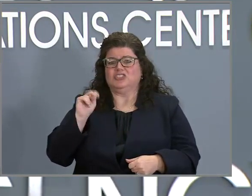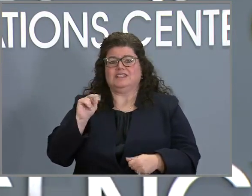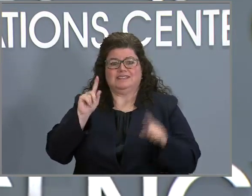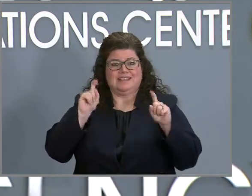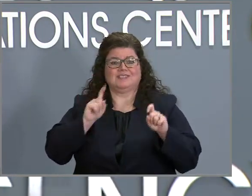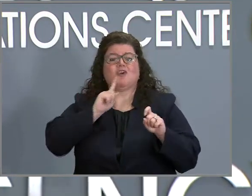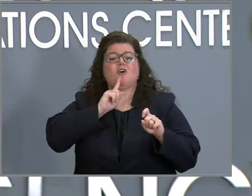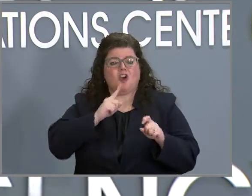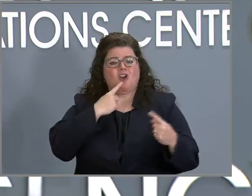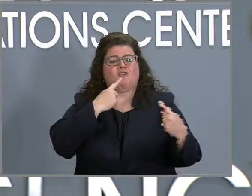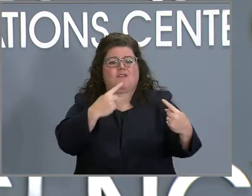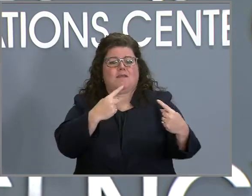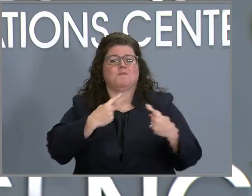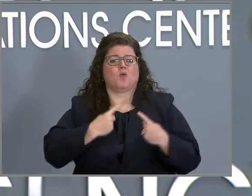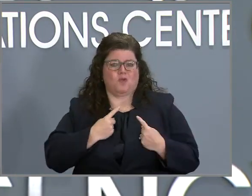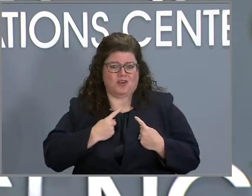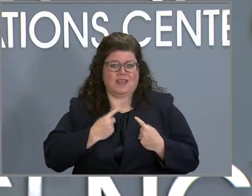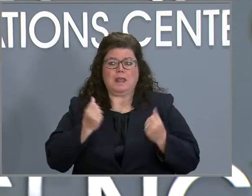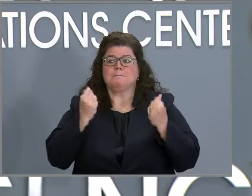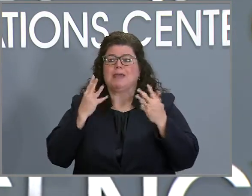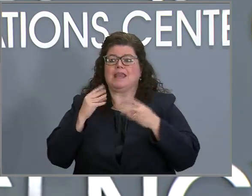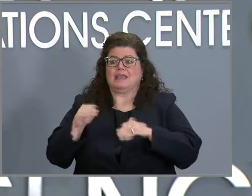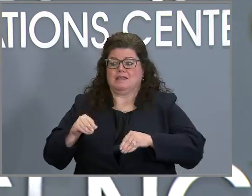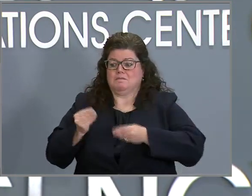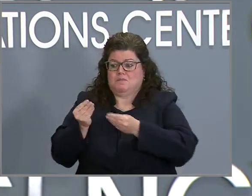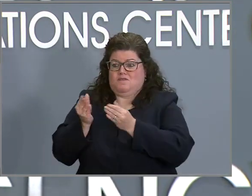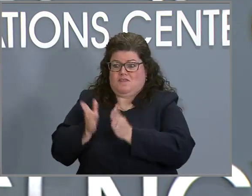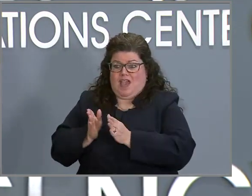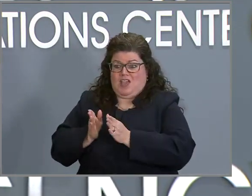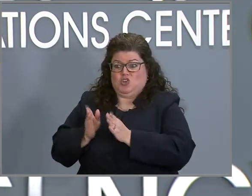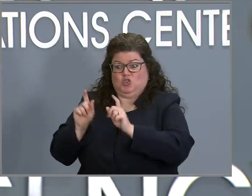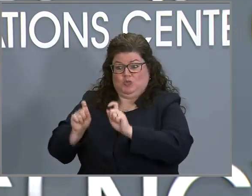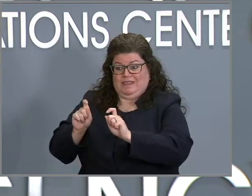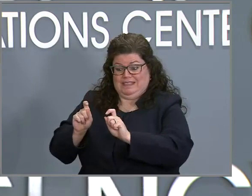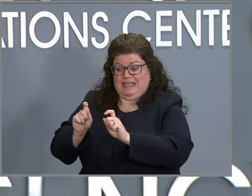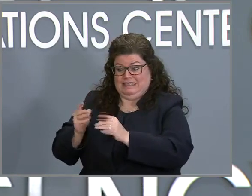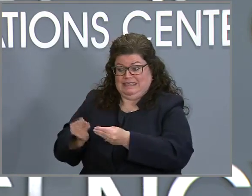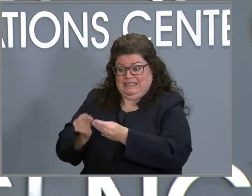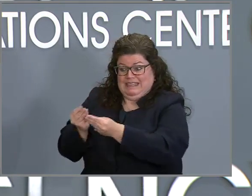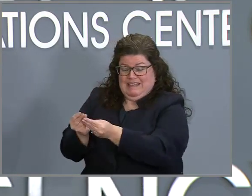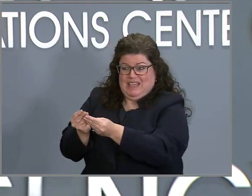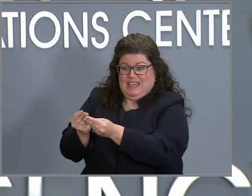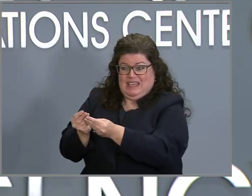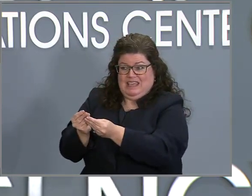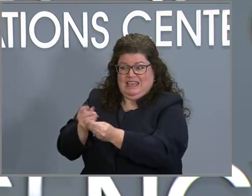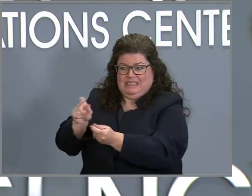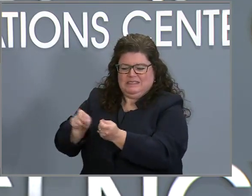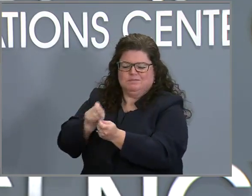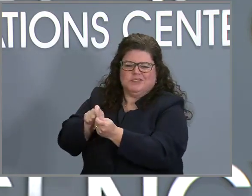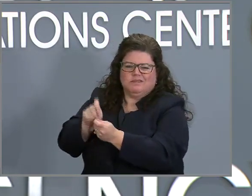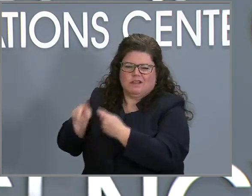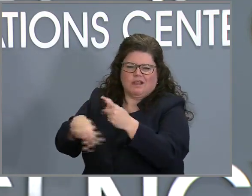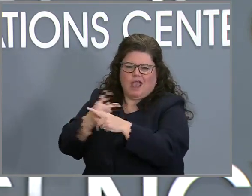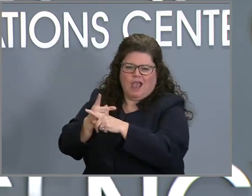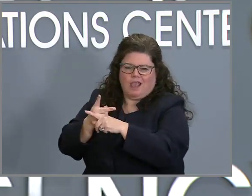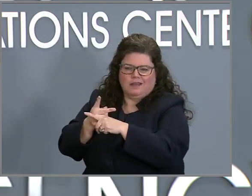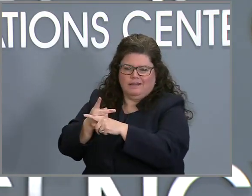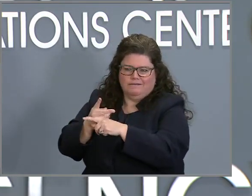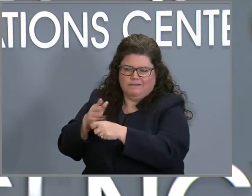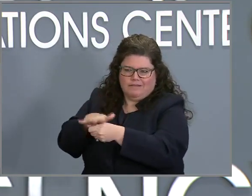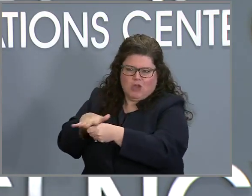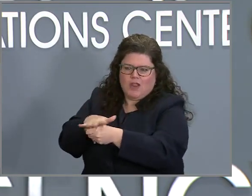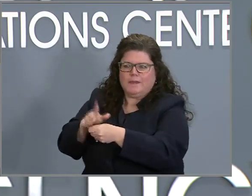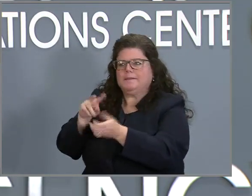with a number of providers where those are where those tests are being administered in a particularly set environment, whether that's through the local health